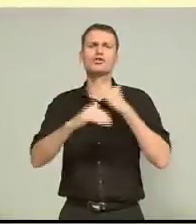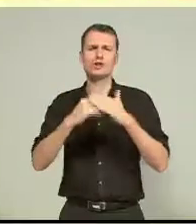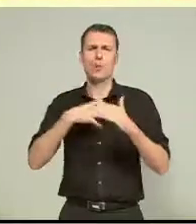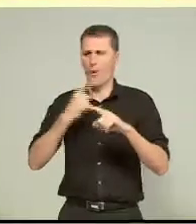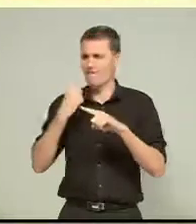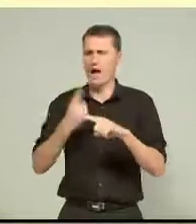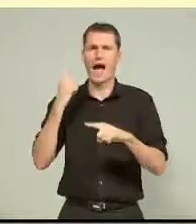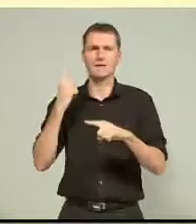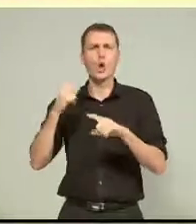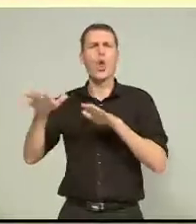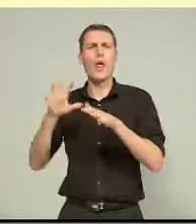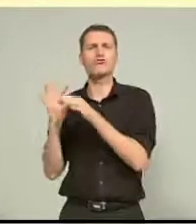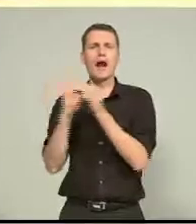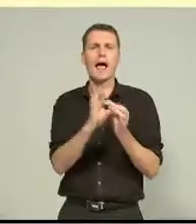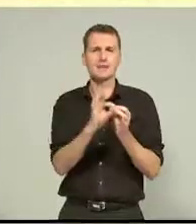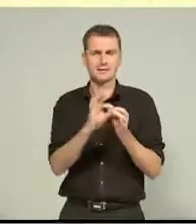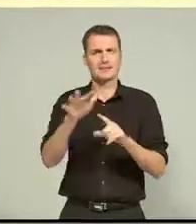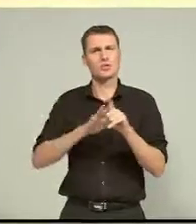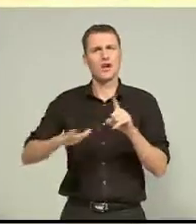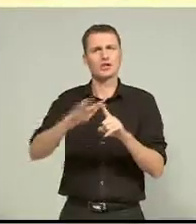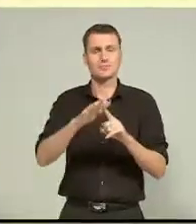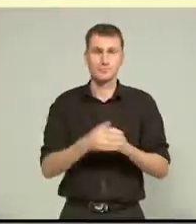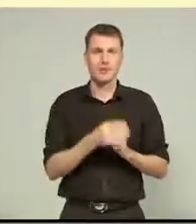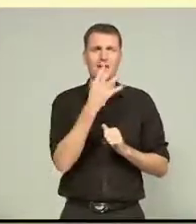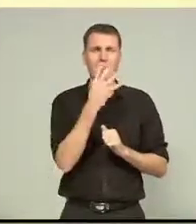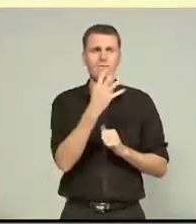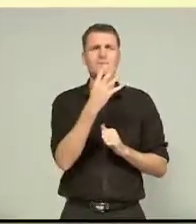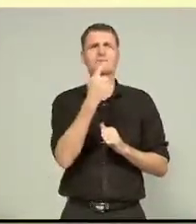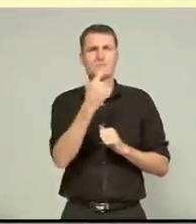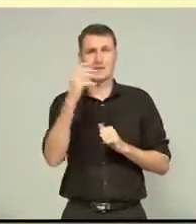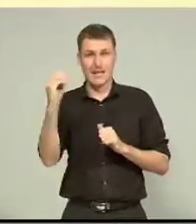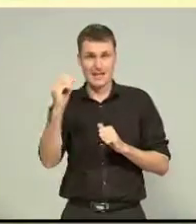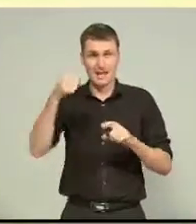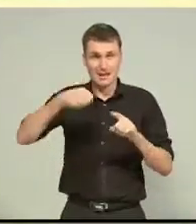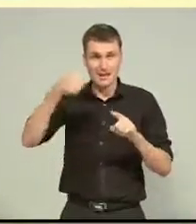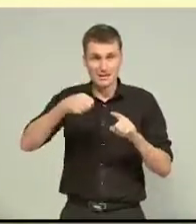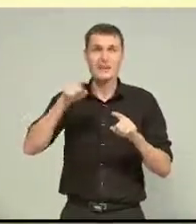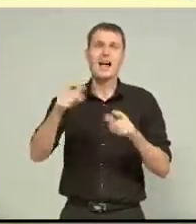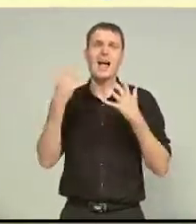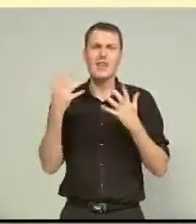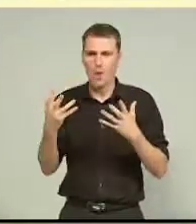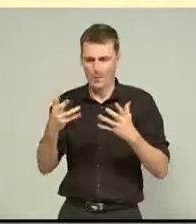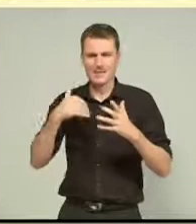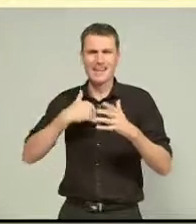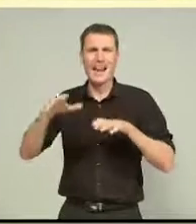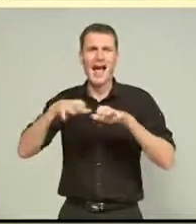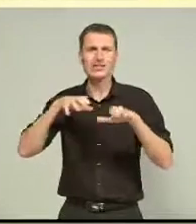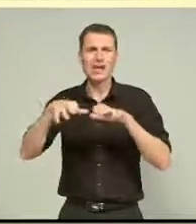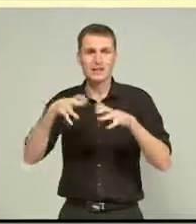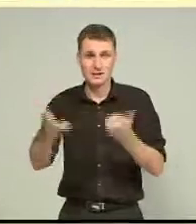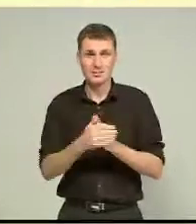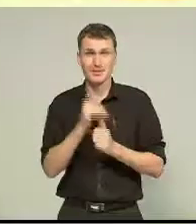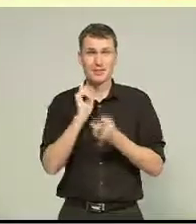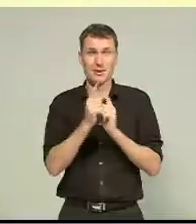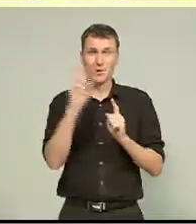cases. There are 270 cases currently seeking court action, most settled before going to trial, but in the high court a case can take